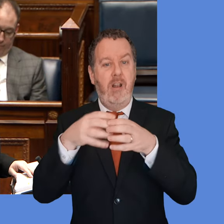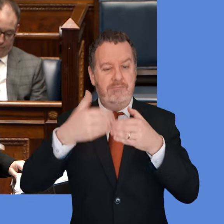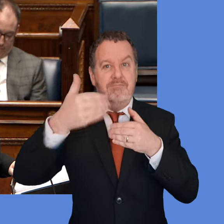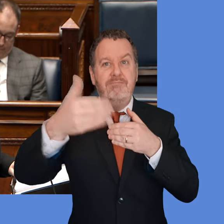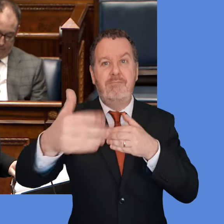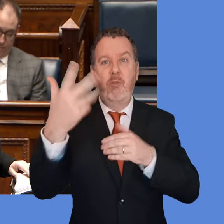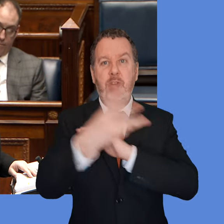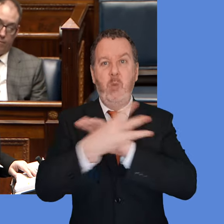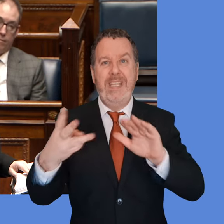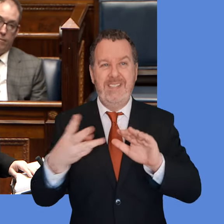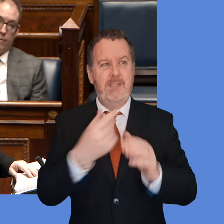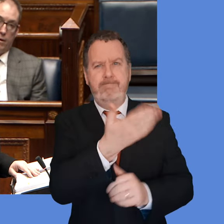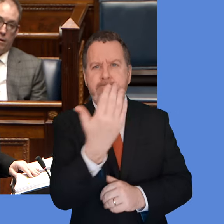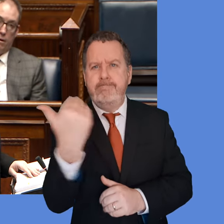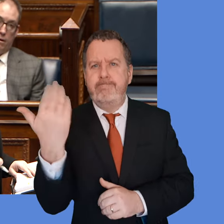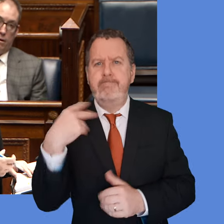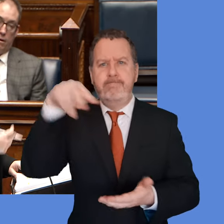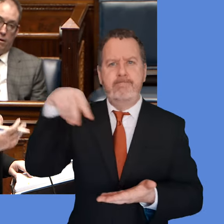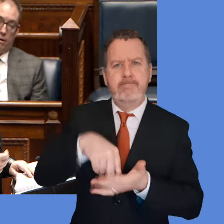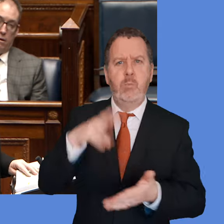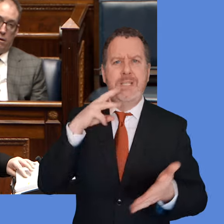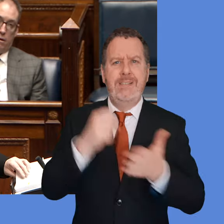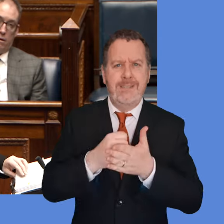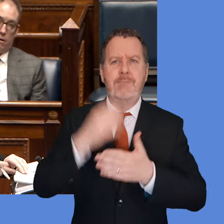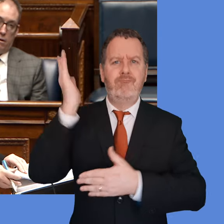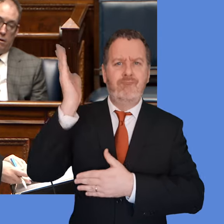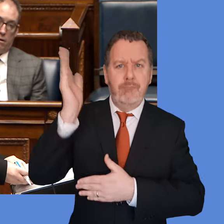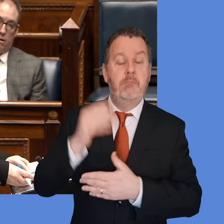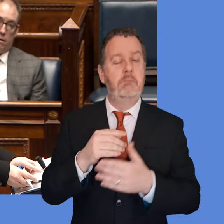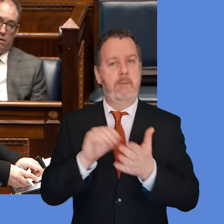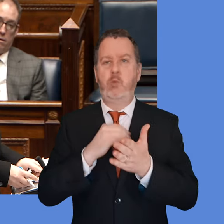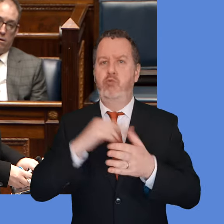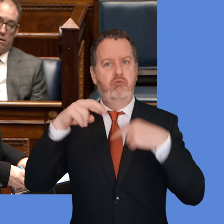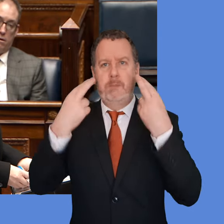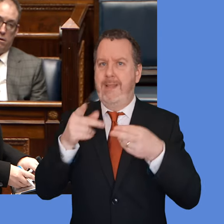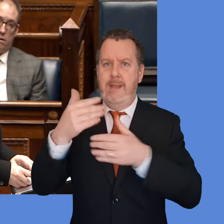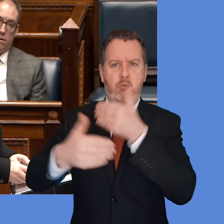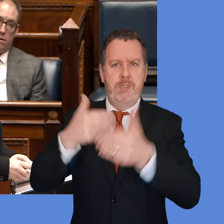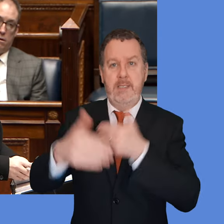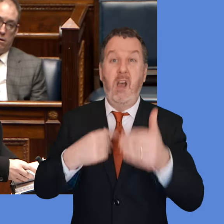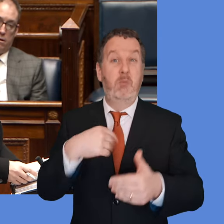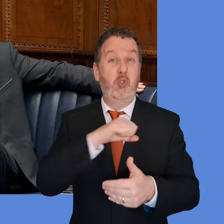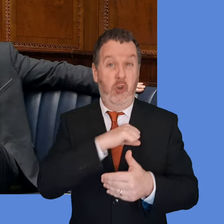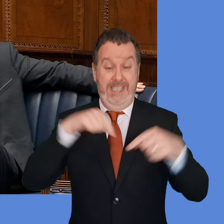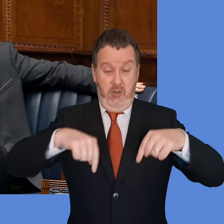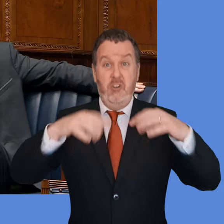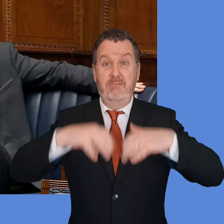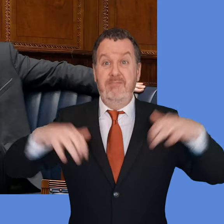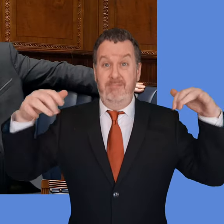important that we respect just that process and in the fullness of time I no doubt that we'll come back to this chamber. You ask a question about